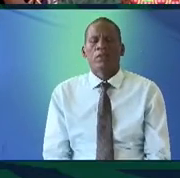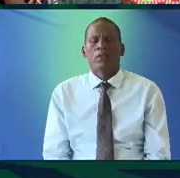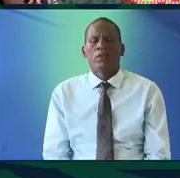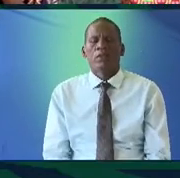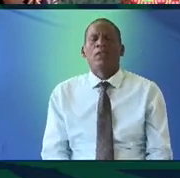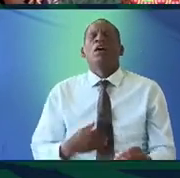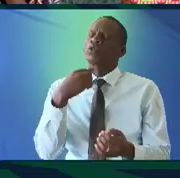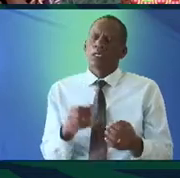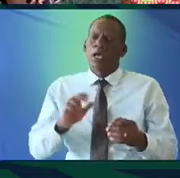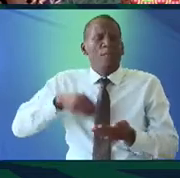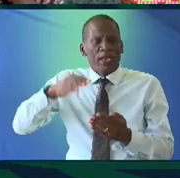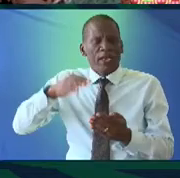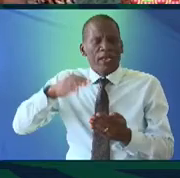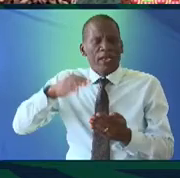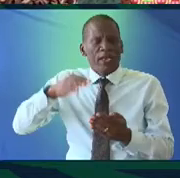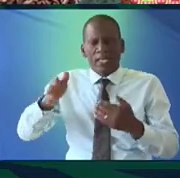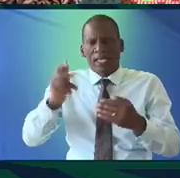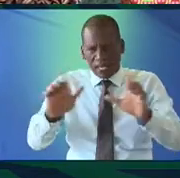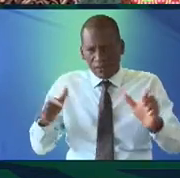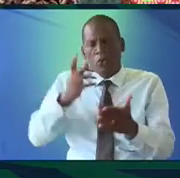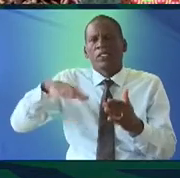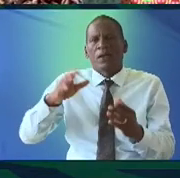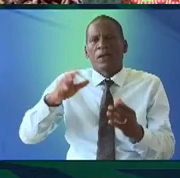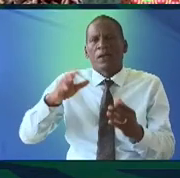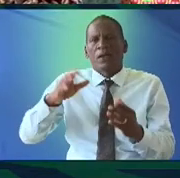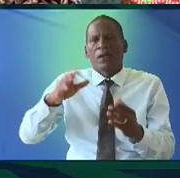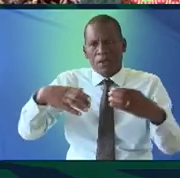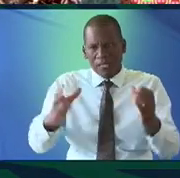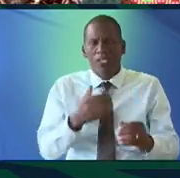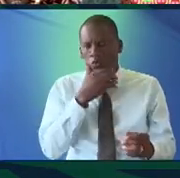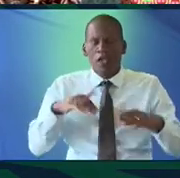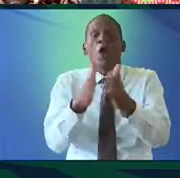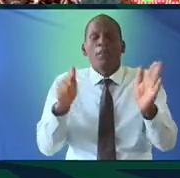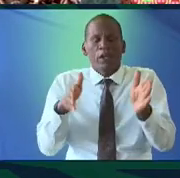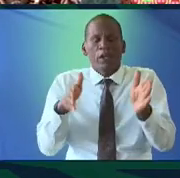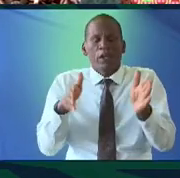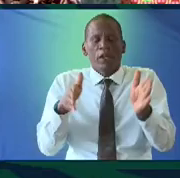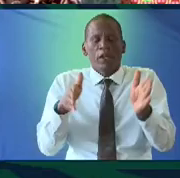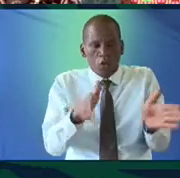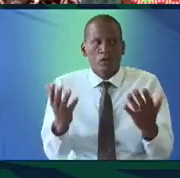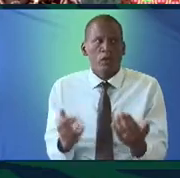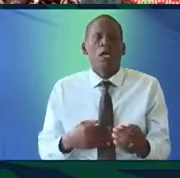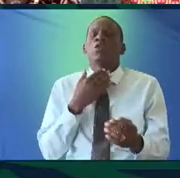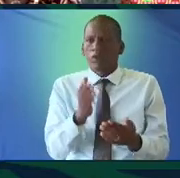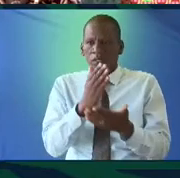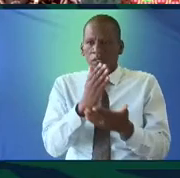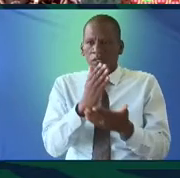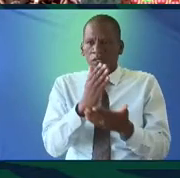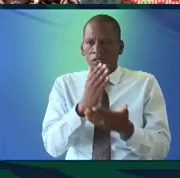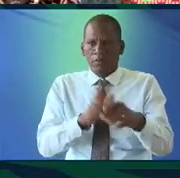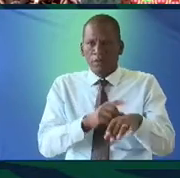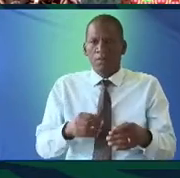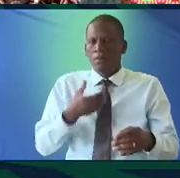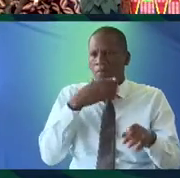and let me just say I'm learning Kenya sign language through a WhatsApp class so it's wonderful how we are opening up these spaces I do want you at